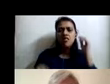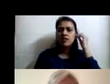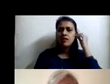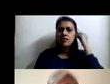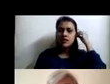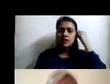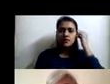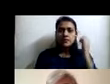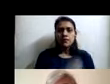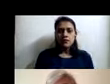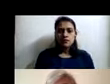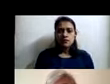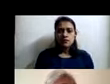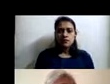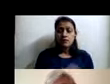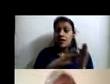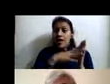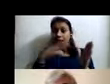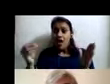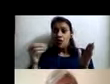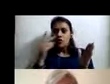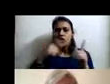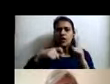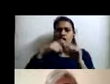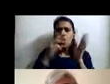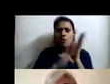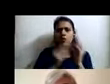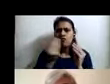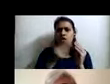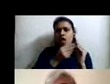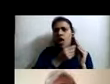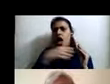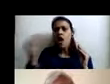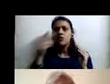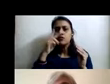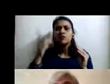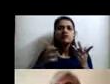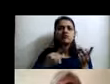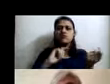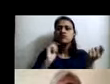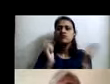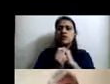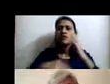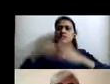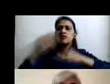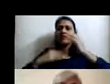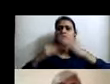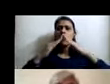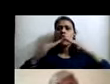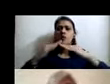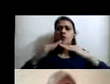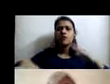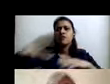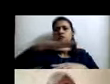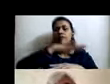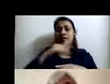And of course, this is just outside. So just a kilometer away, this is what the hillside looks like. And one of the things that I was kind of